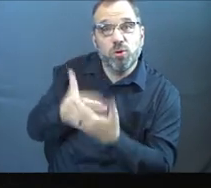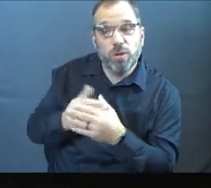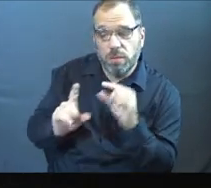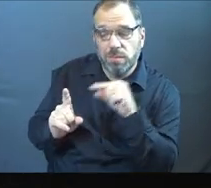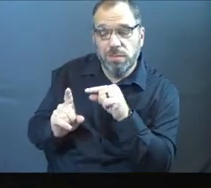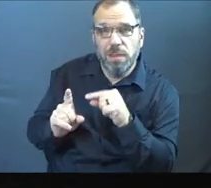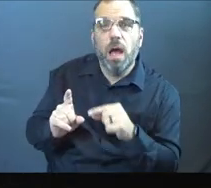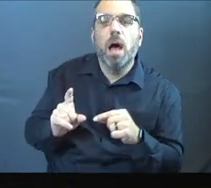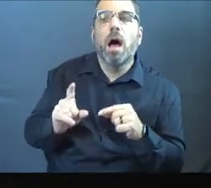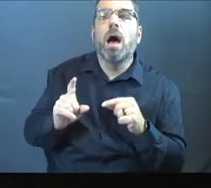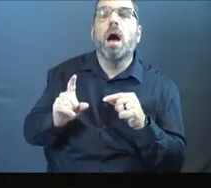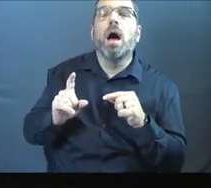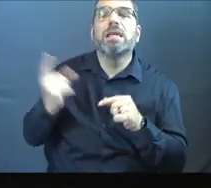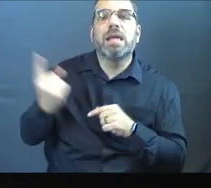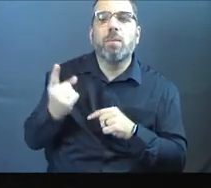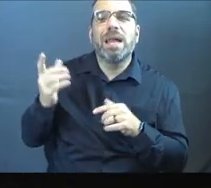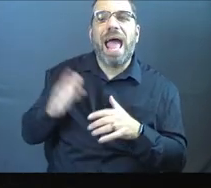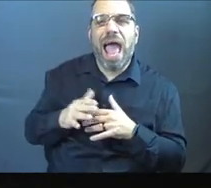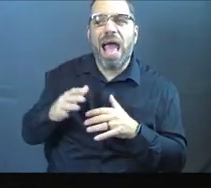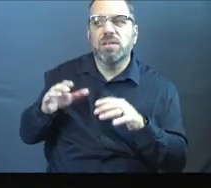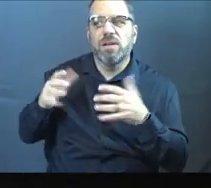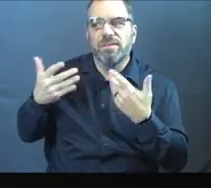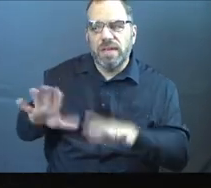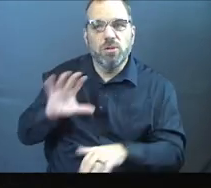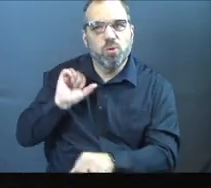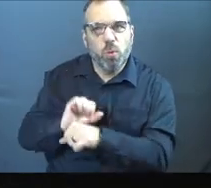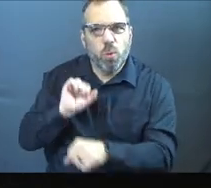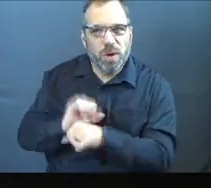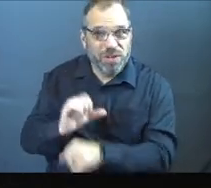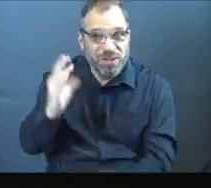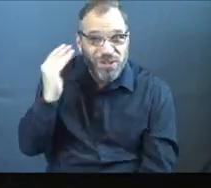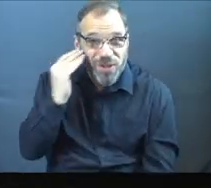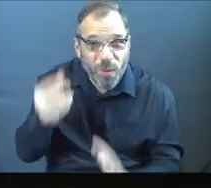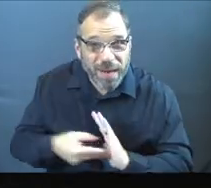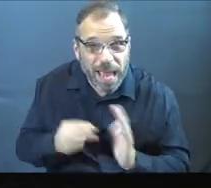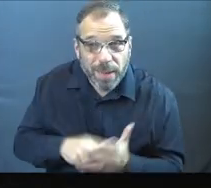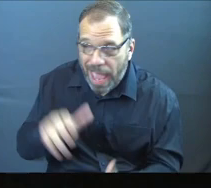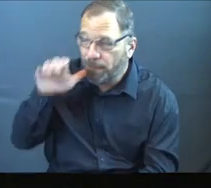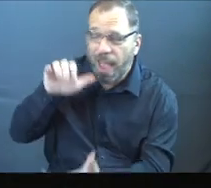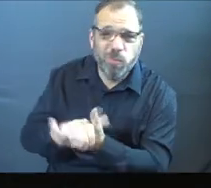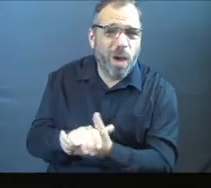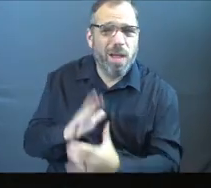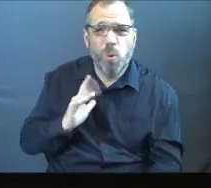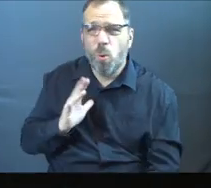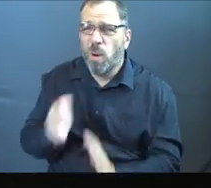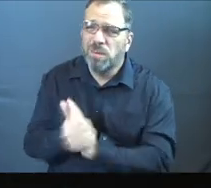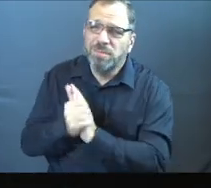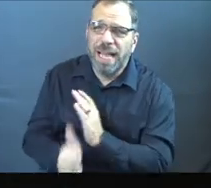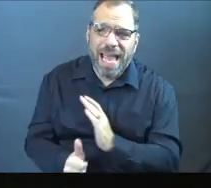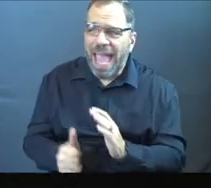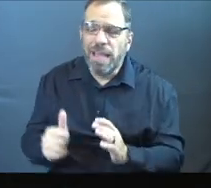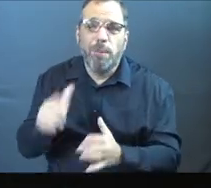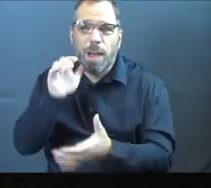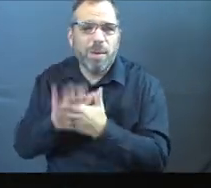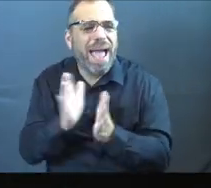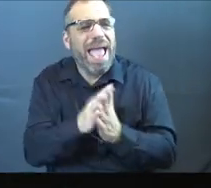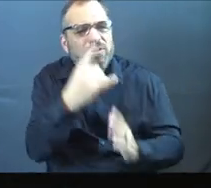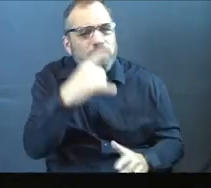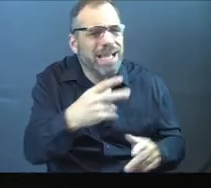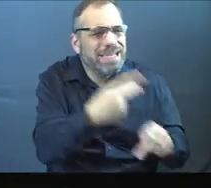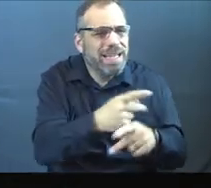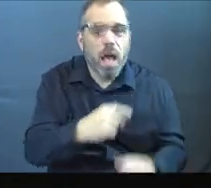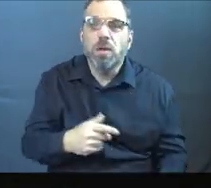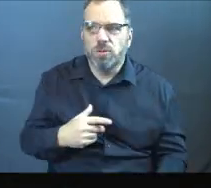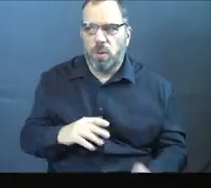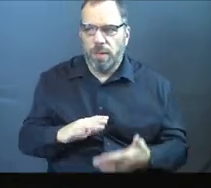what that means is there's somebody needs to get some stuff done, y'all. You know what saying? And Rachel's super handy too. But there's things that she's like, hey, can you take care of this for me? So